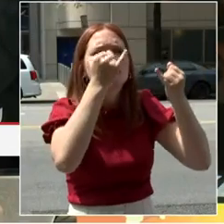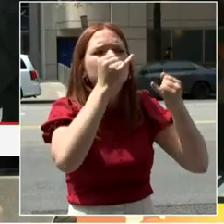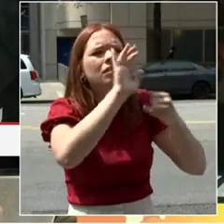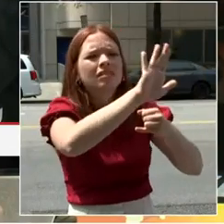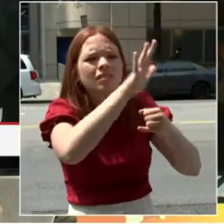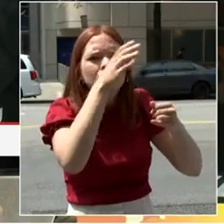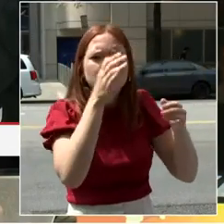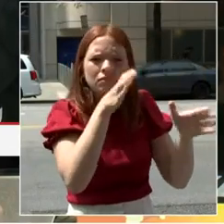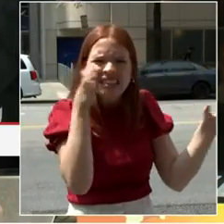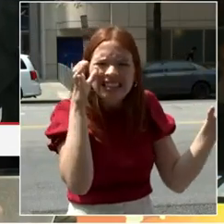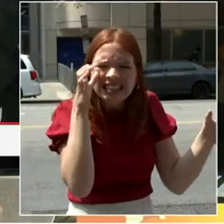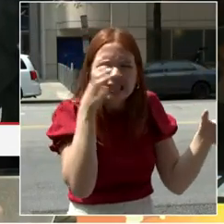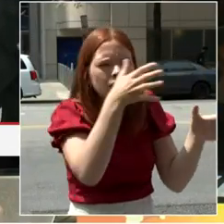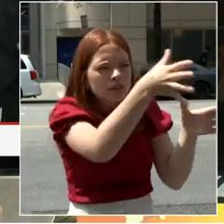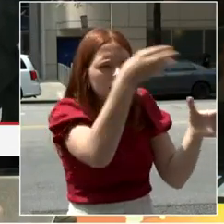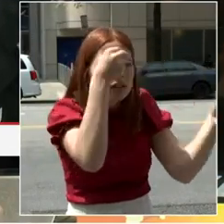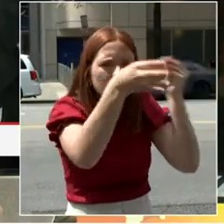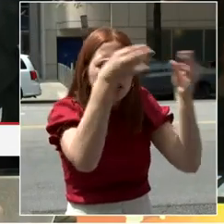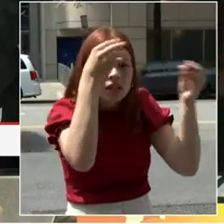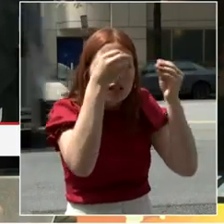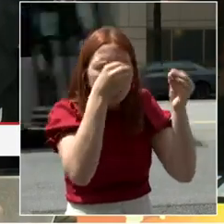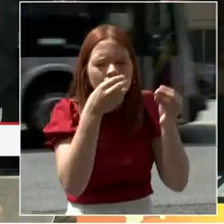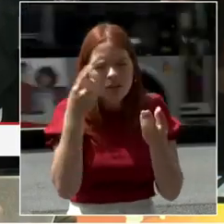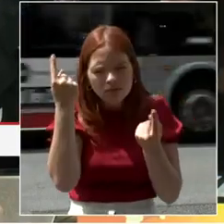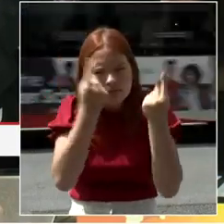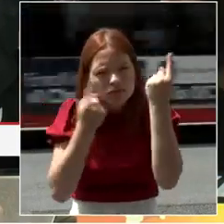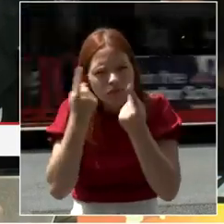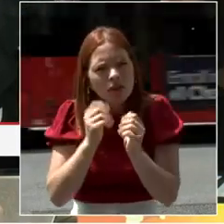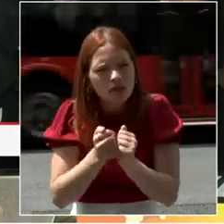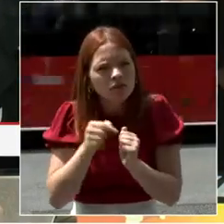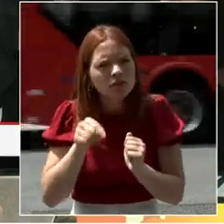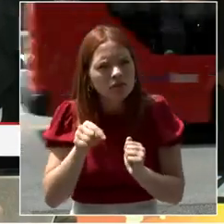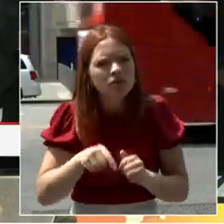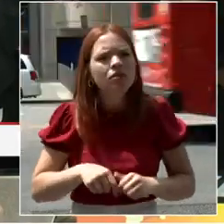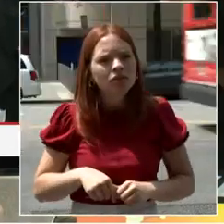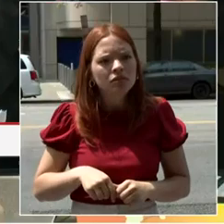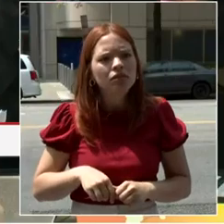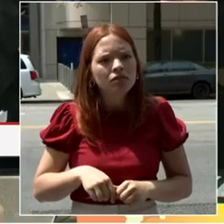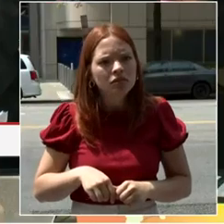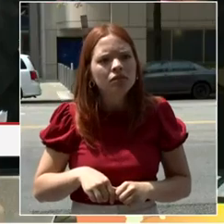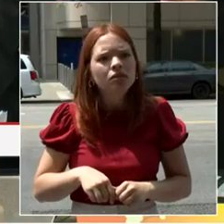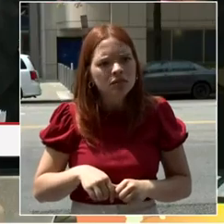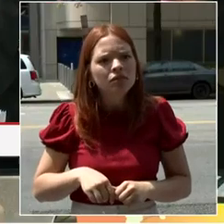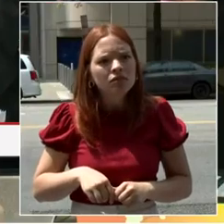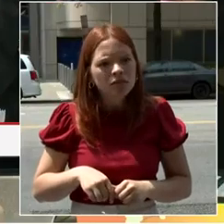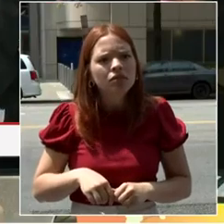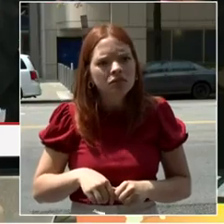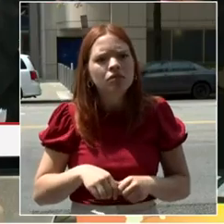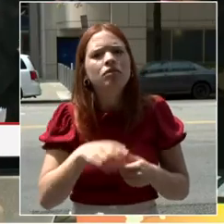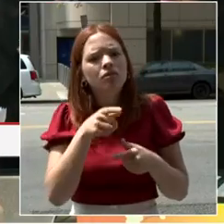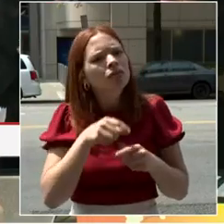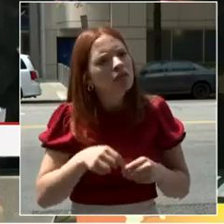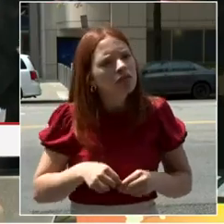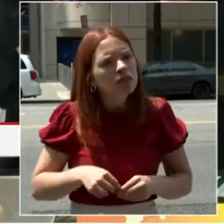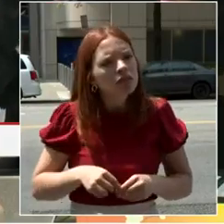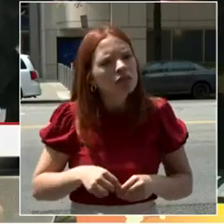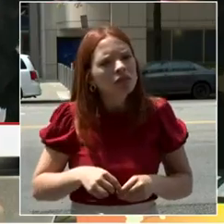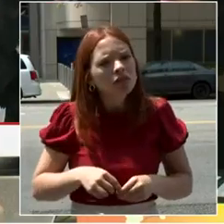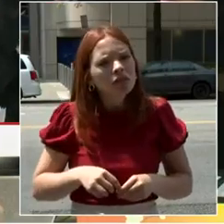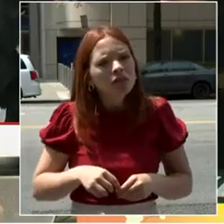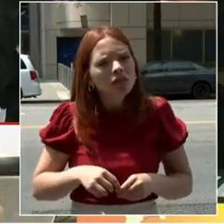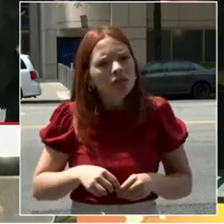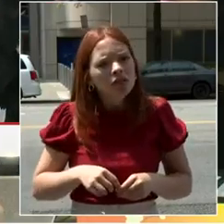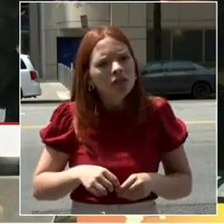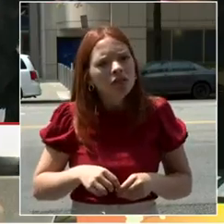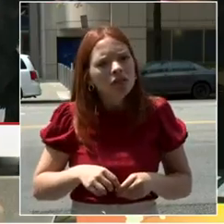is going to represent more than 100 people from a number of key industries. And so these industries include